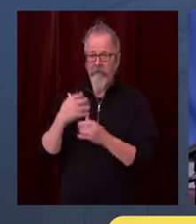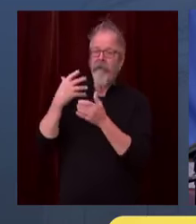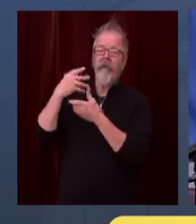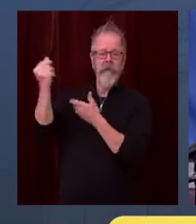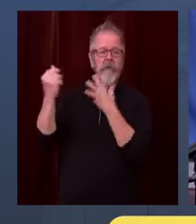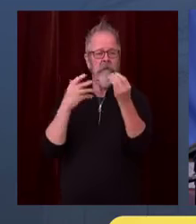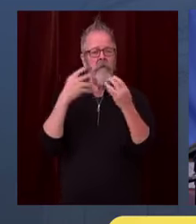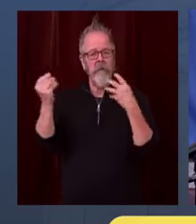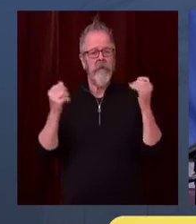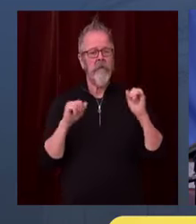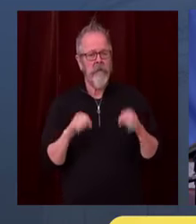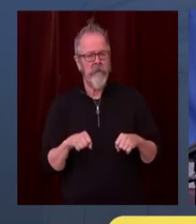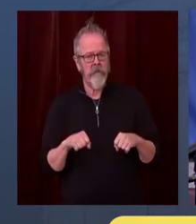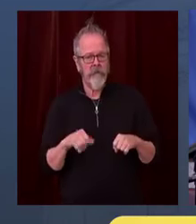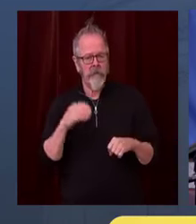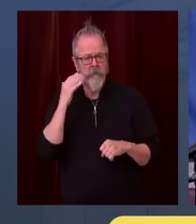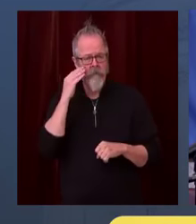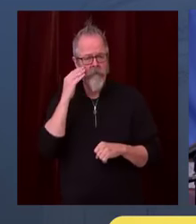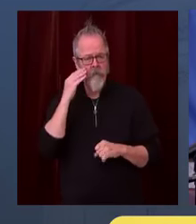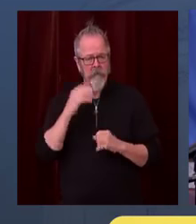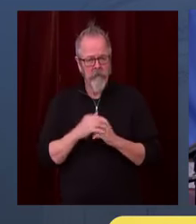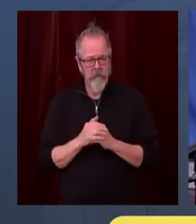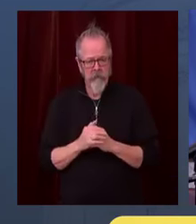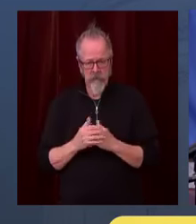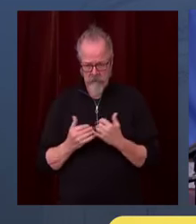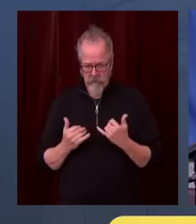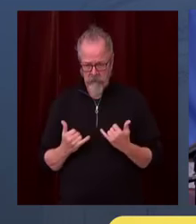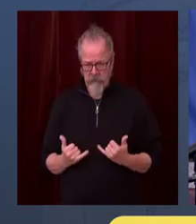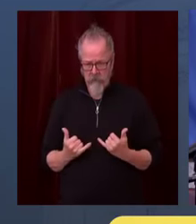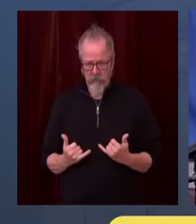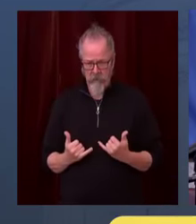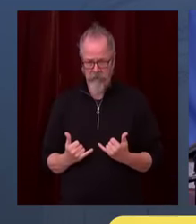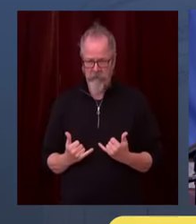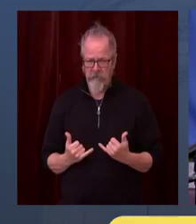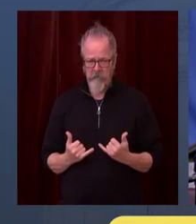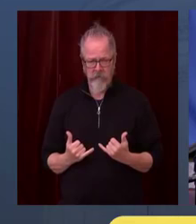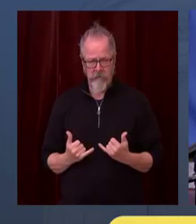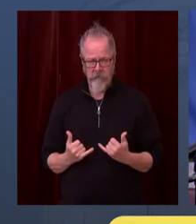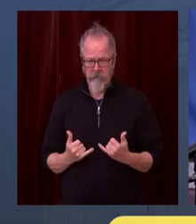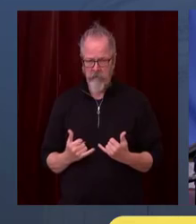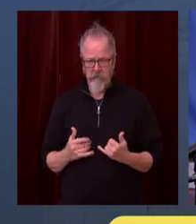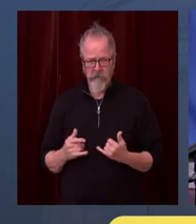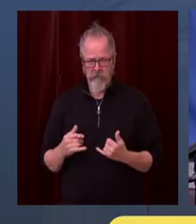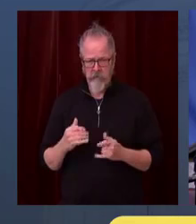This is where the virus gets us, inside, where we're heading during the winter.